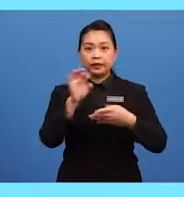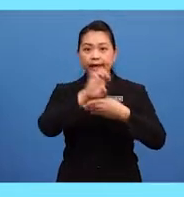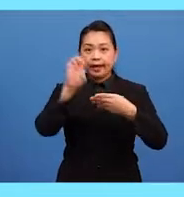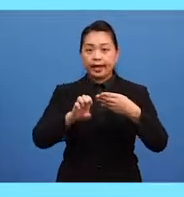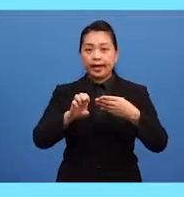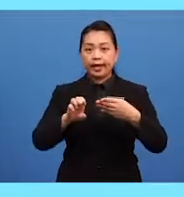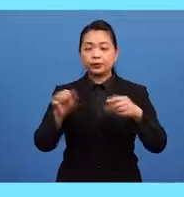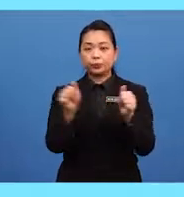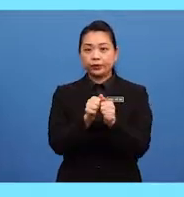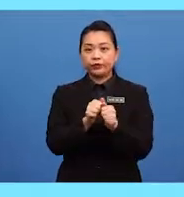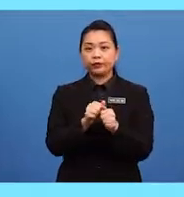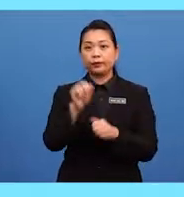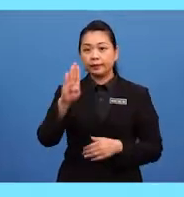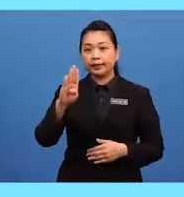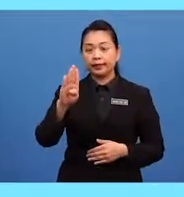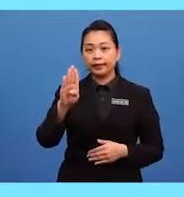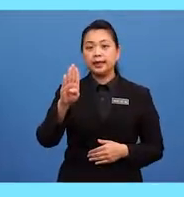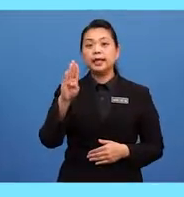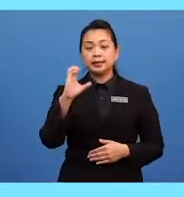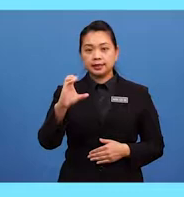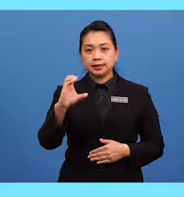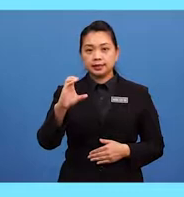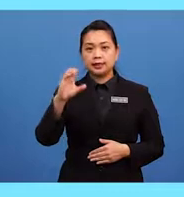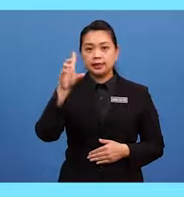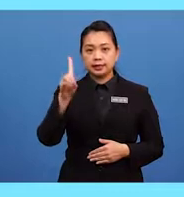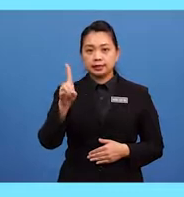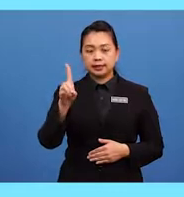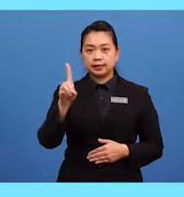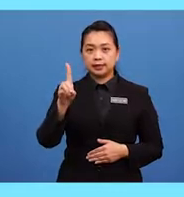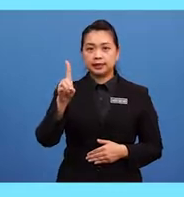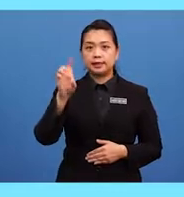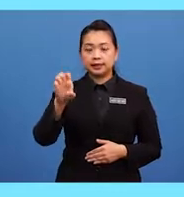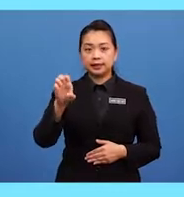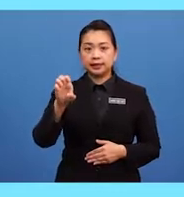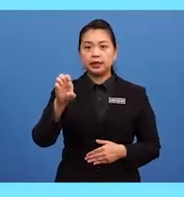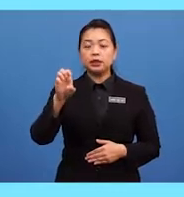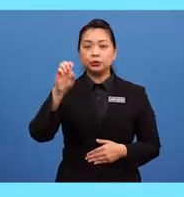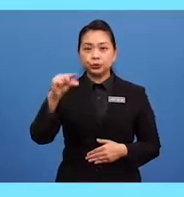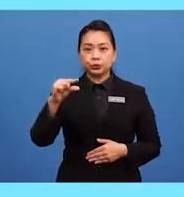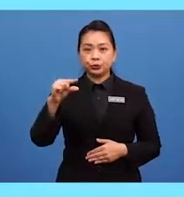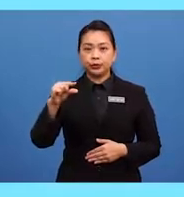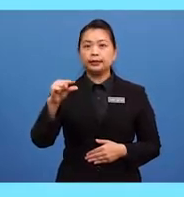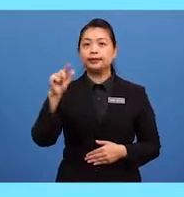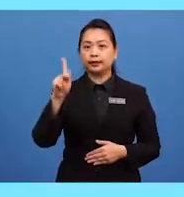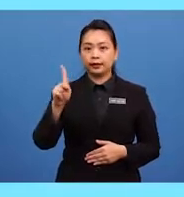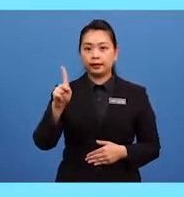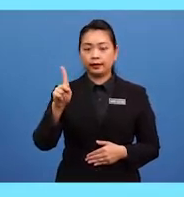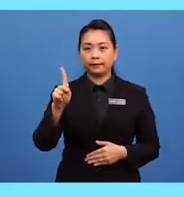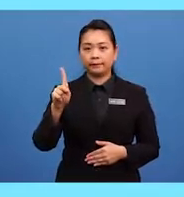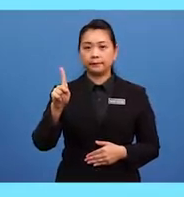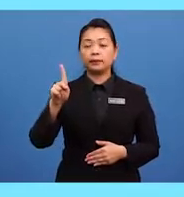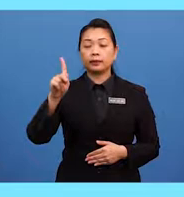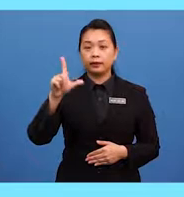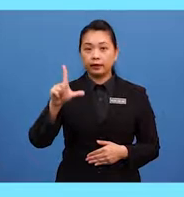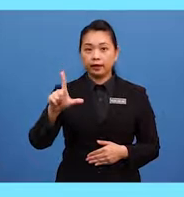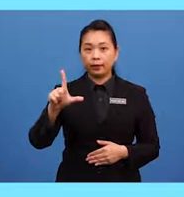C, D, E, G, K,